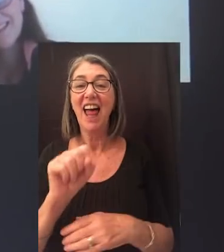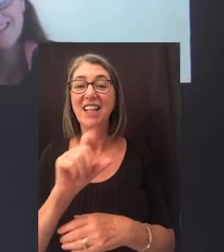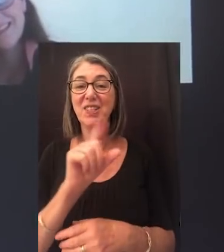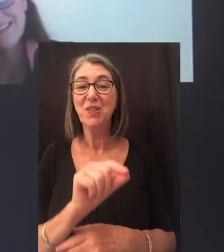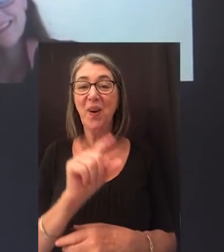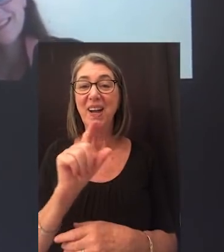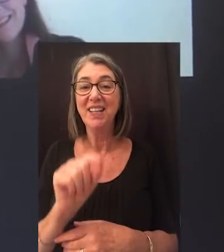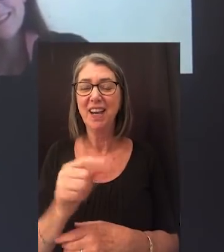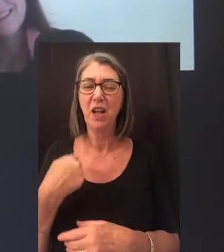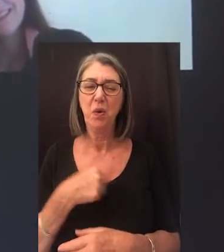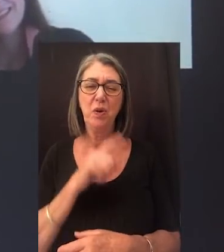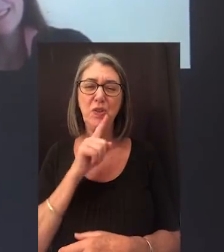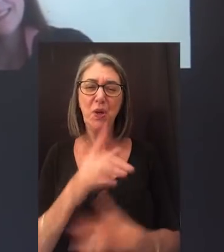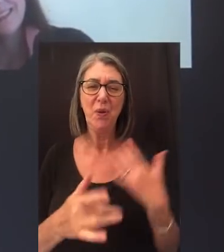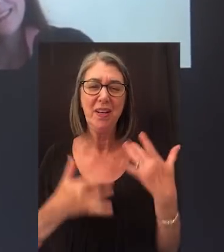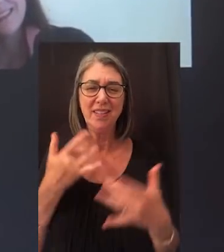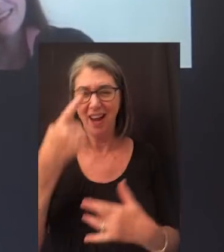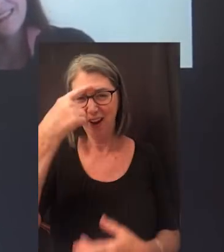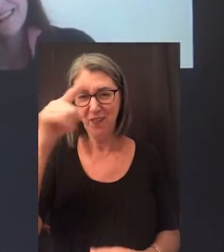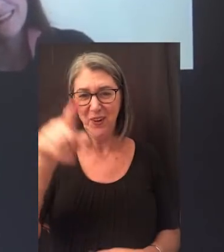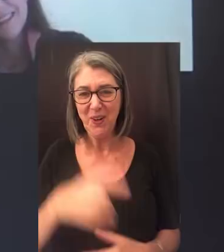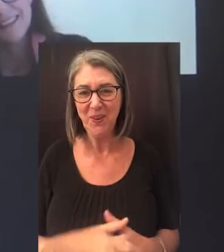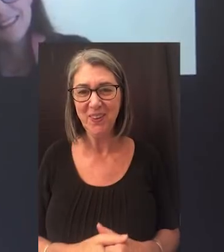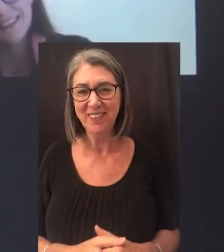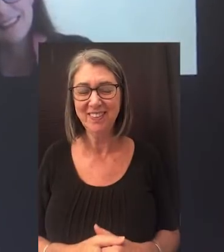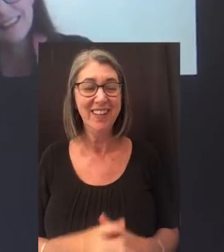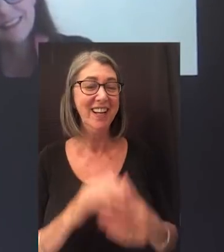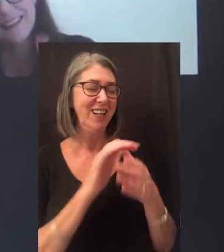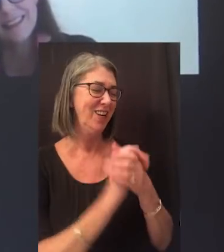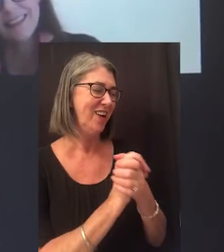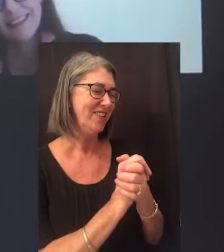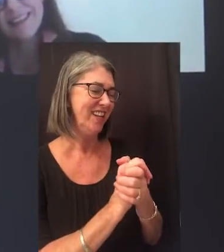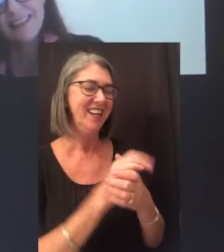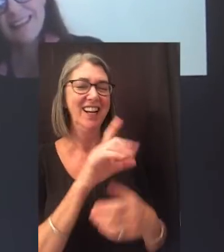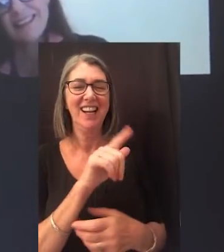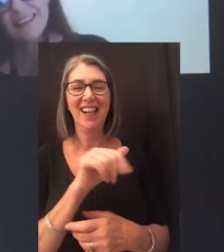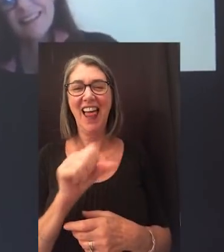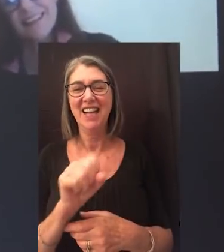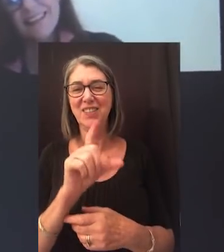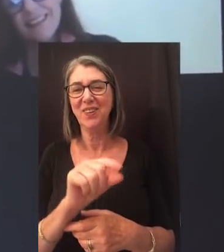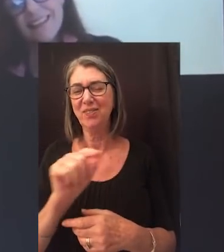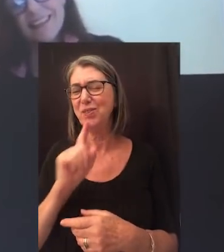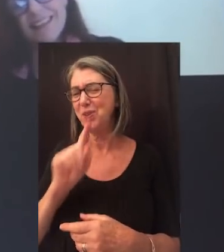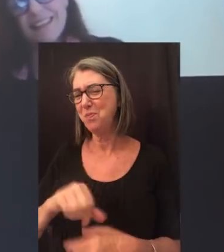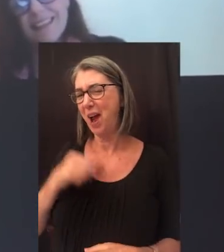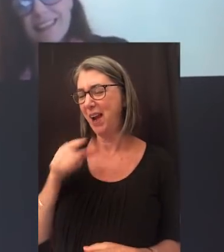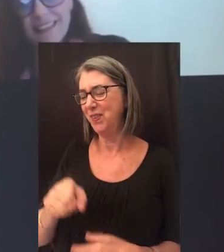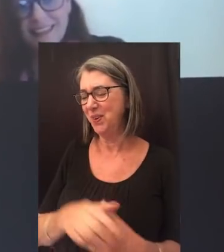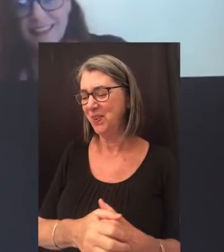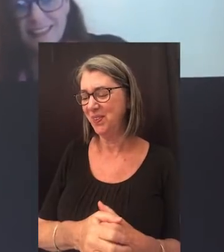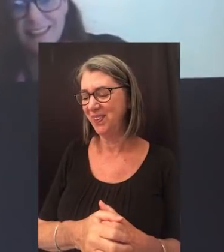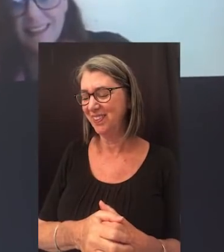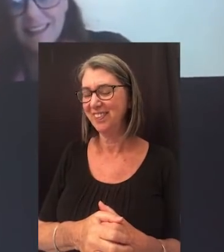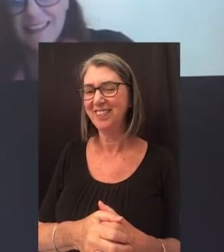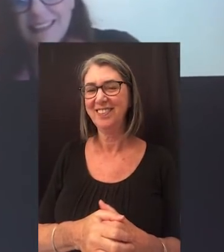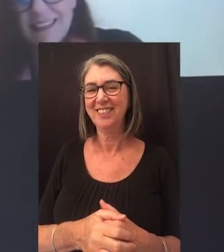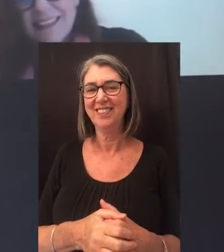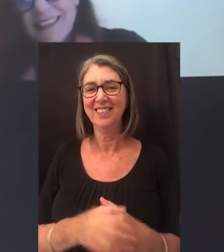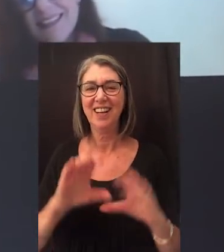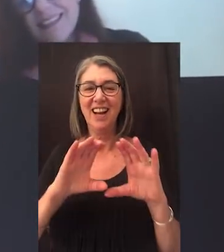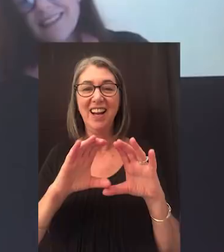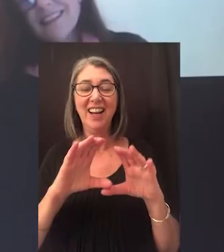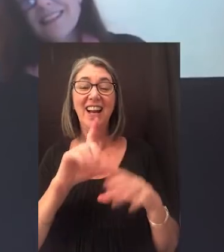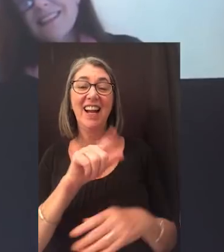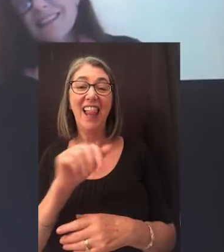Congratulations, class of 2020. We're so excited for you. Congratulations, class of 2020. We're so proud of you.